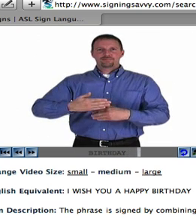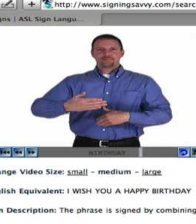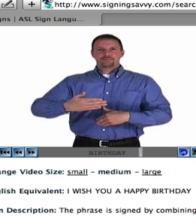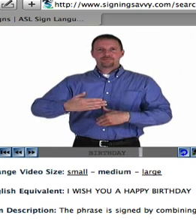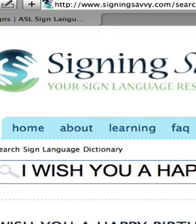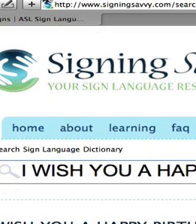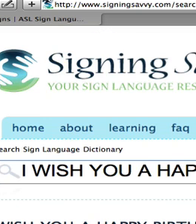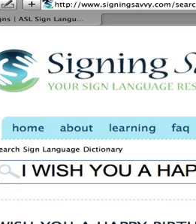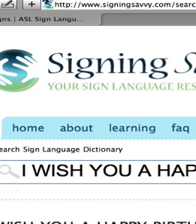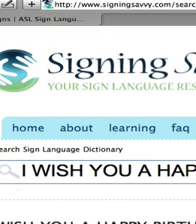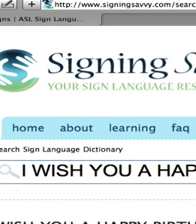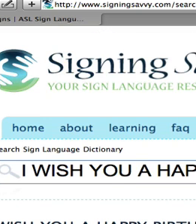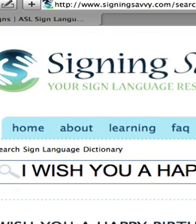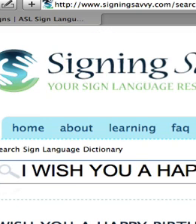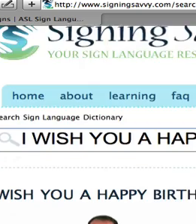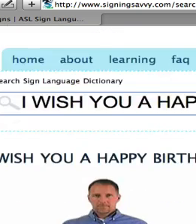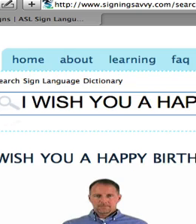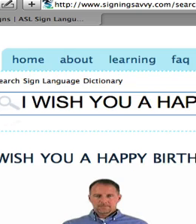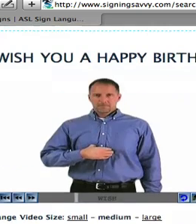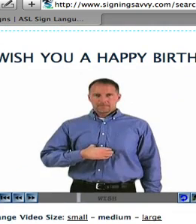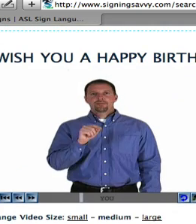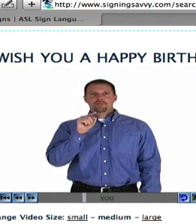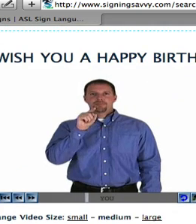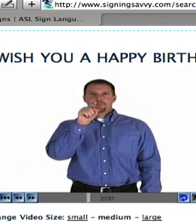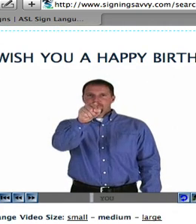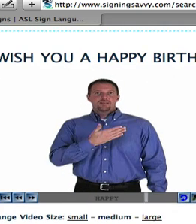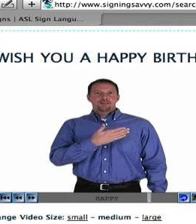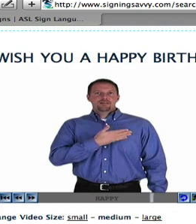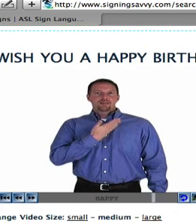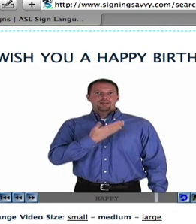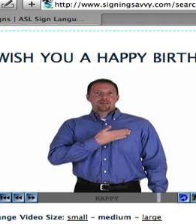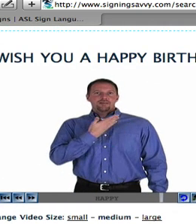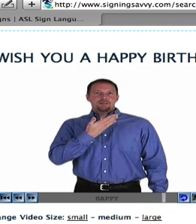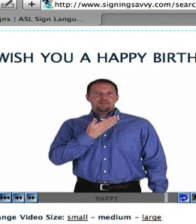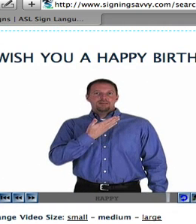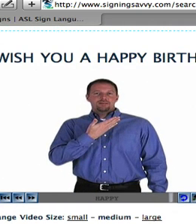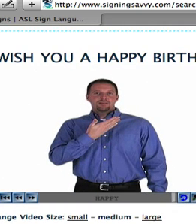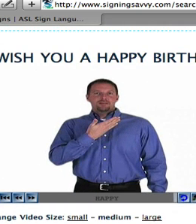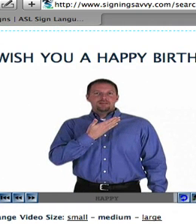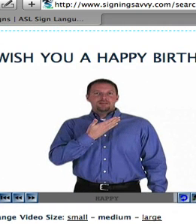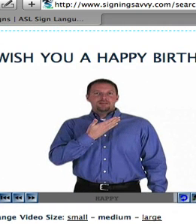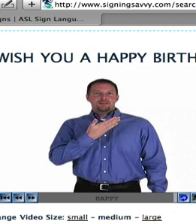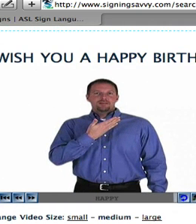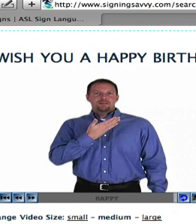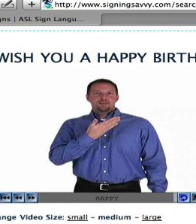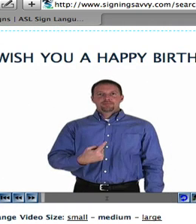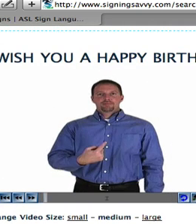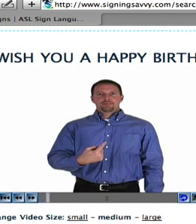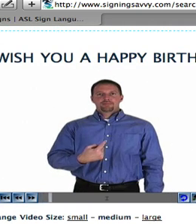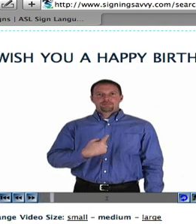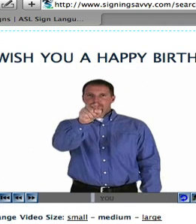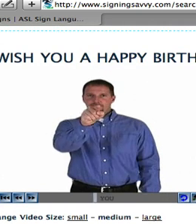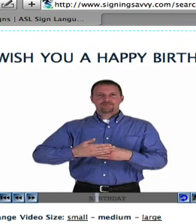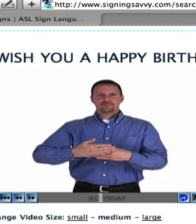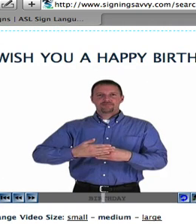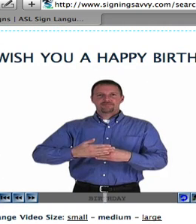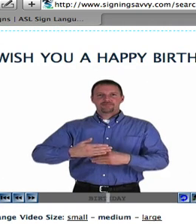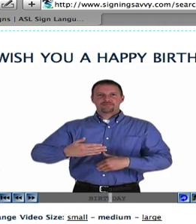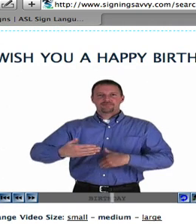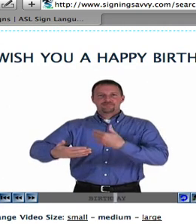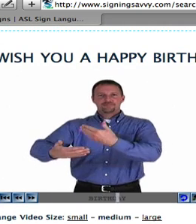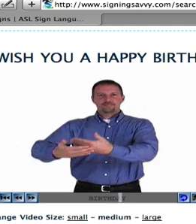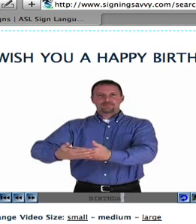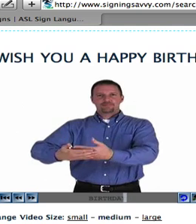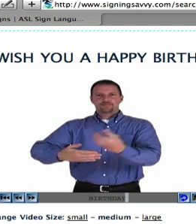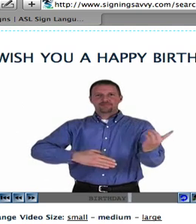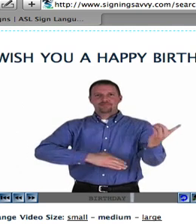the up arrow here, and once again, we see the sign, but this time, Birthday is shown before Happy. Now let's